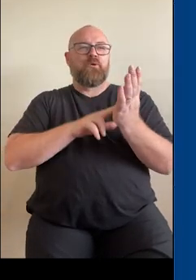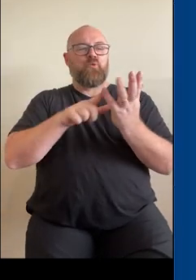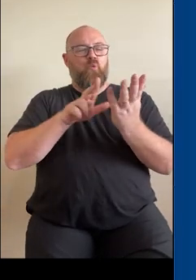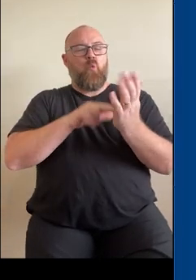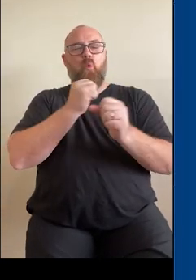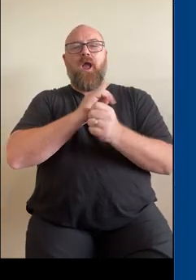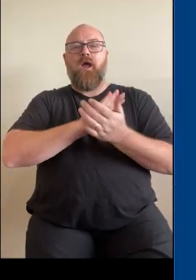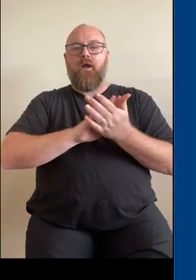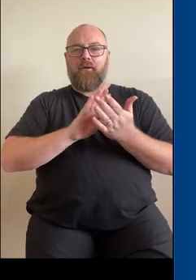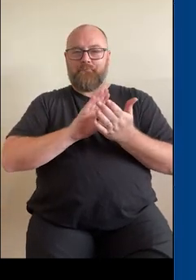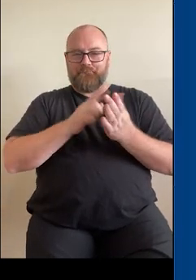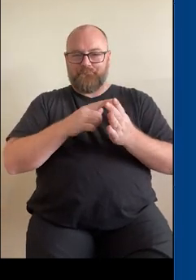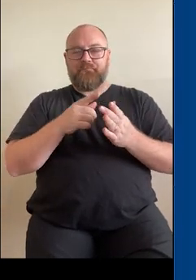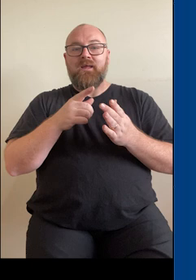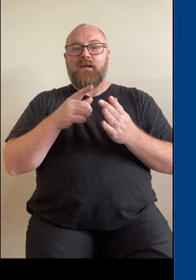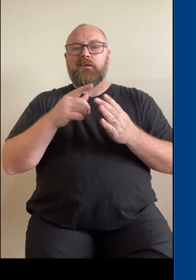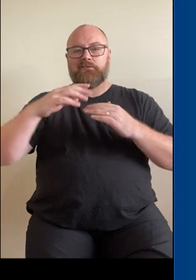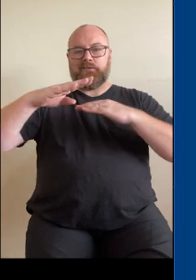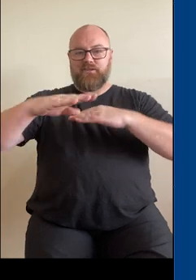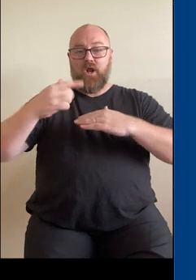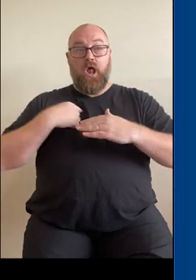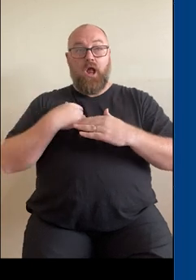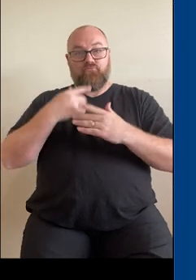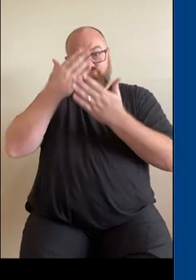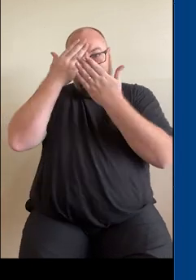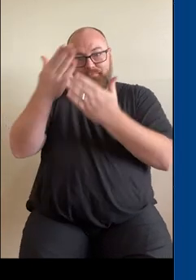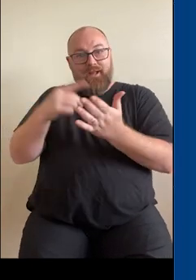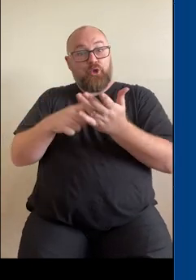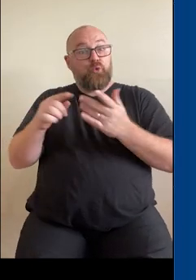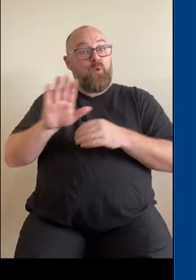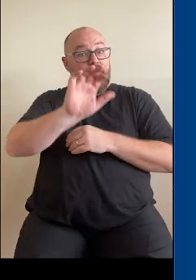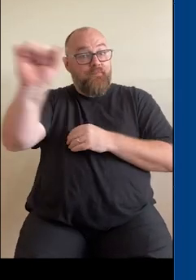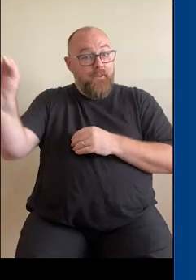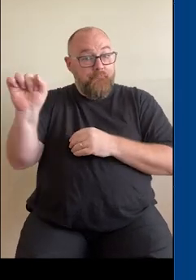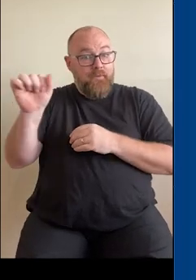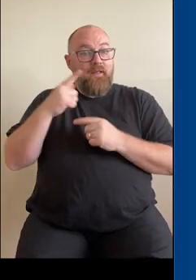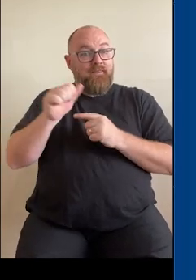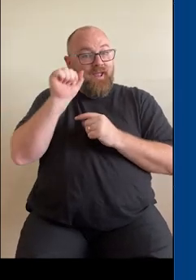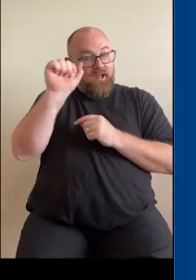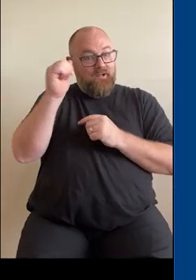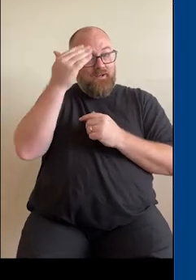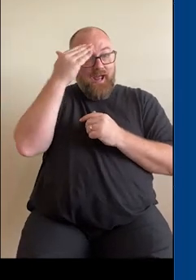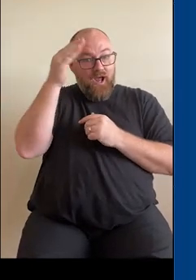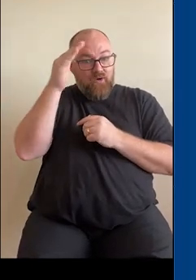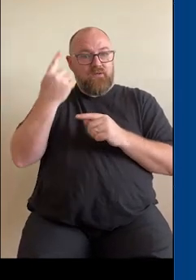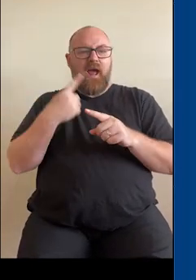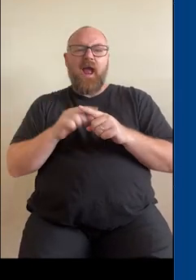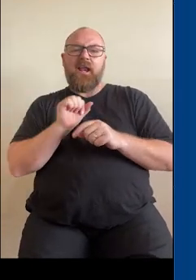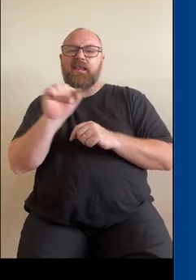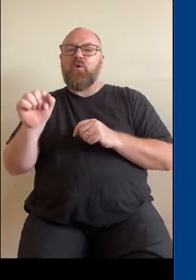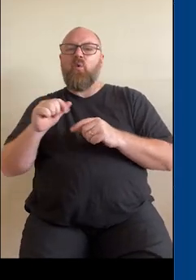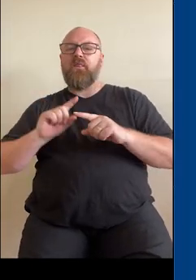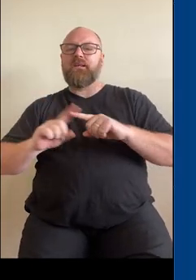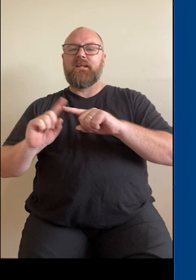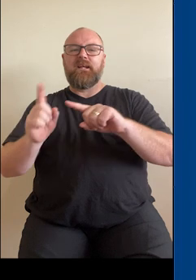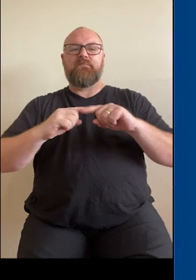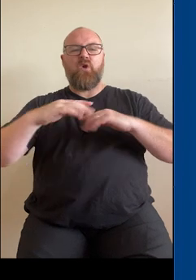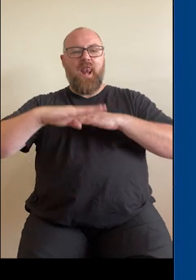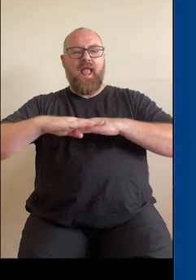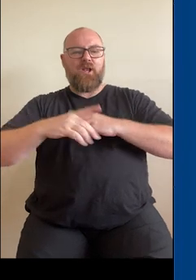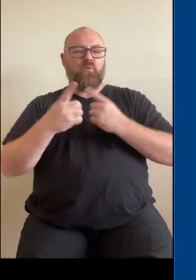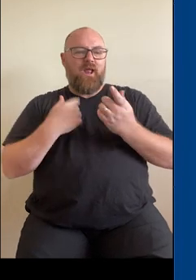I'd like to extend my respect to them and their Elders as well as all the different lands across which we're meeting today.